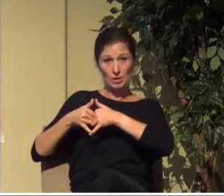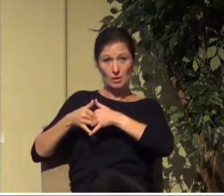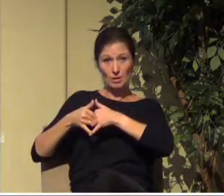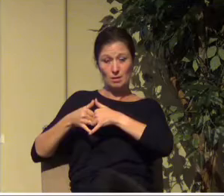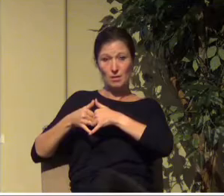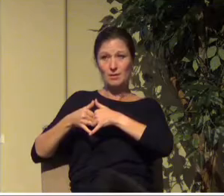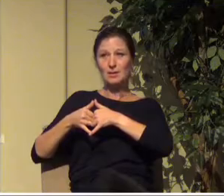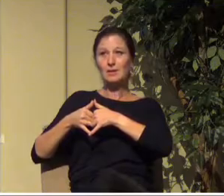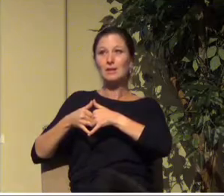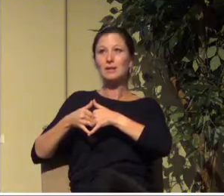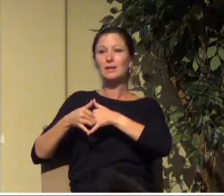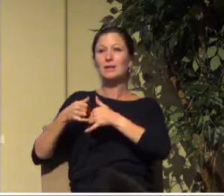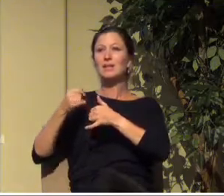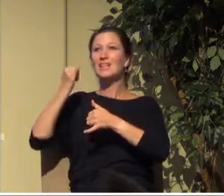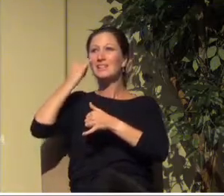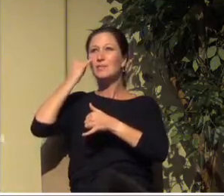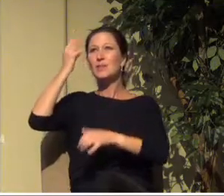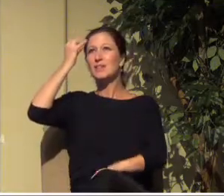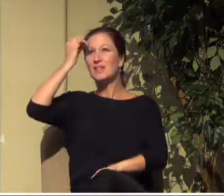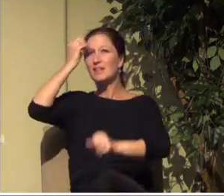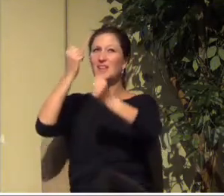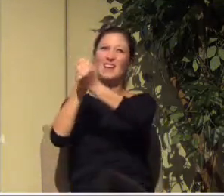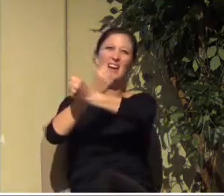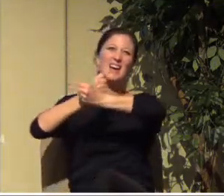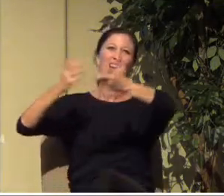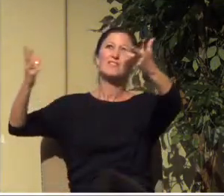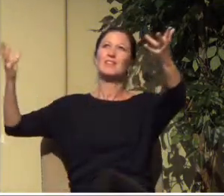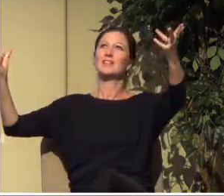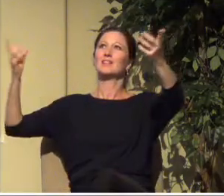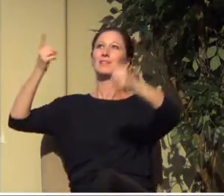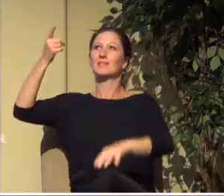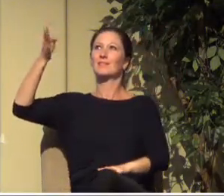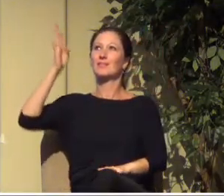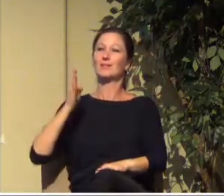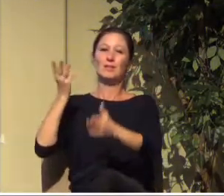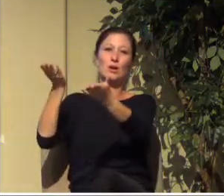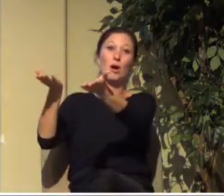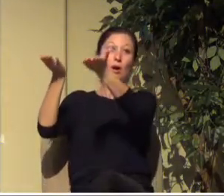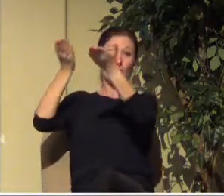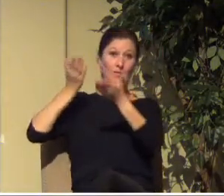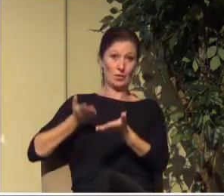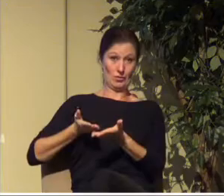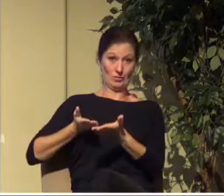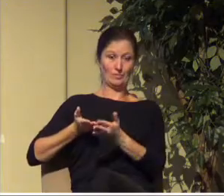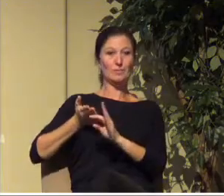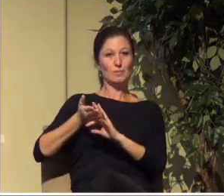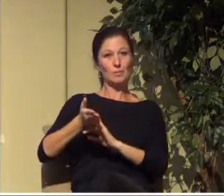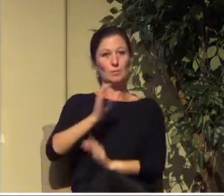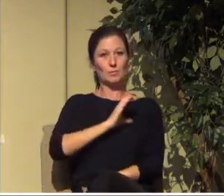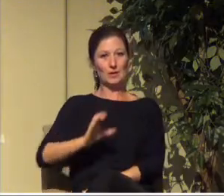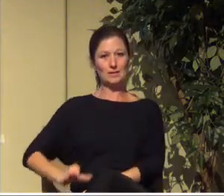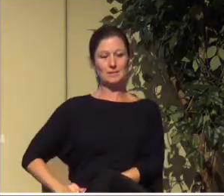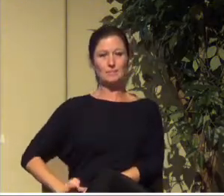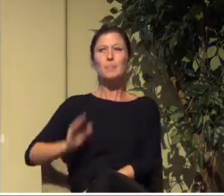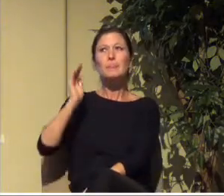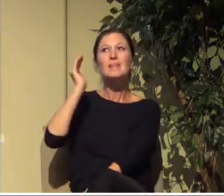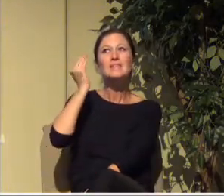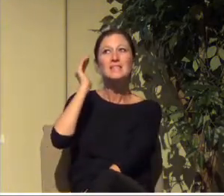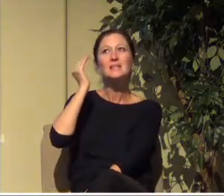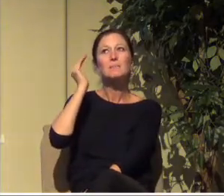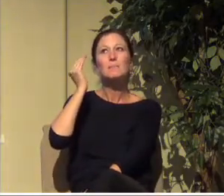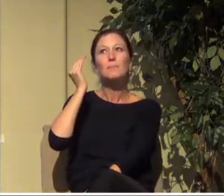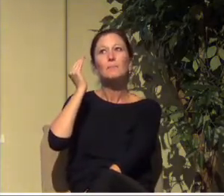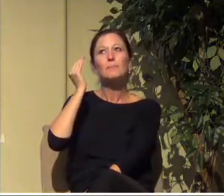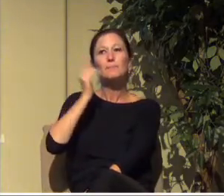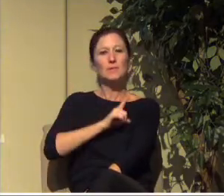Gospels So when we consider everything that God offers to us in Christ it would seem that our Lord finds our